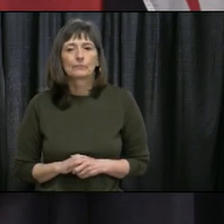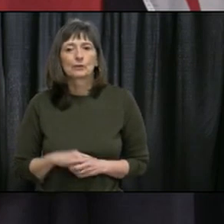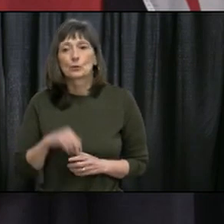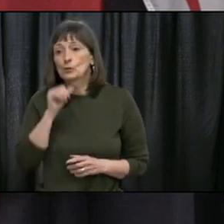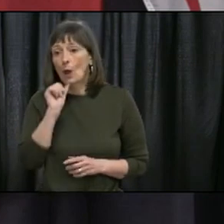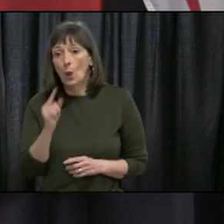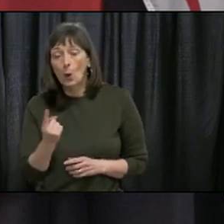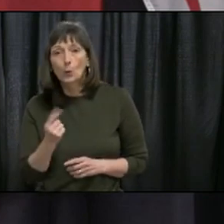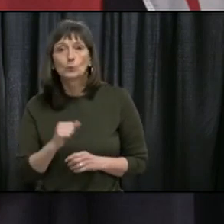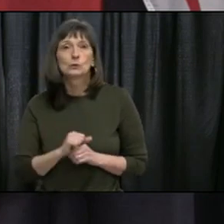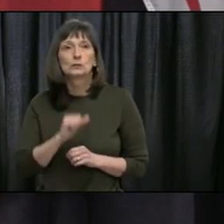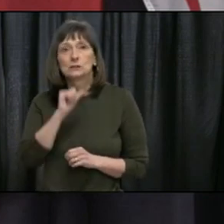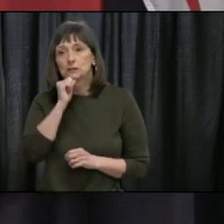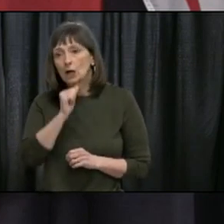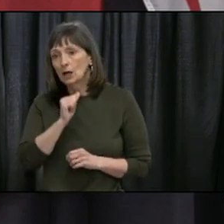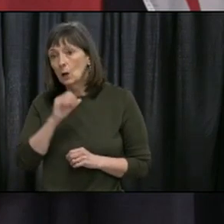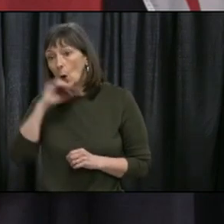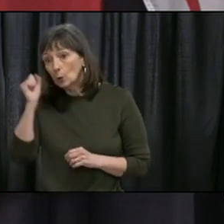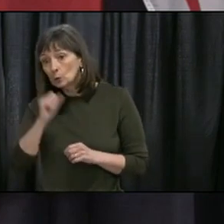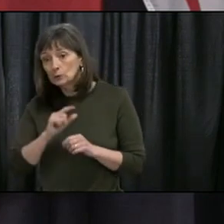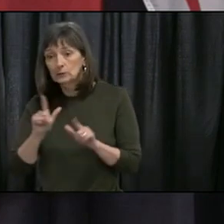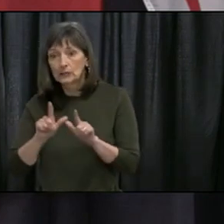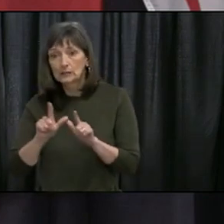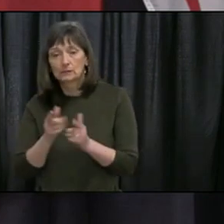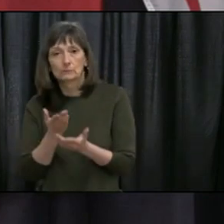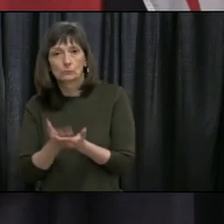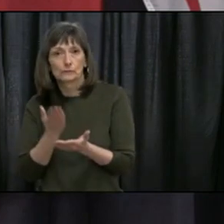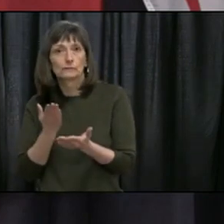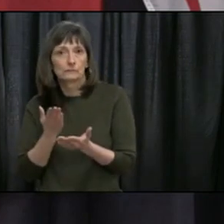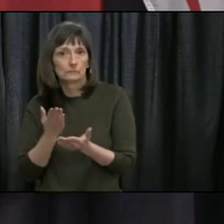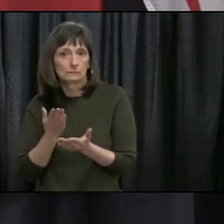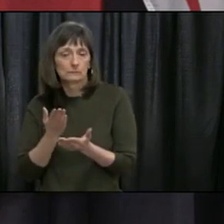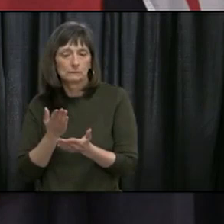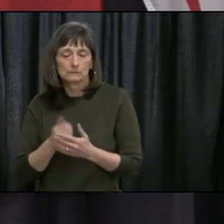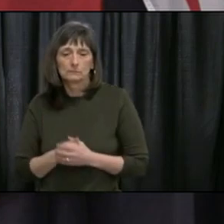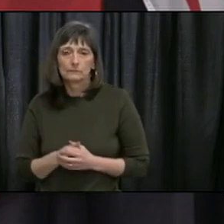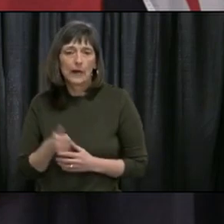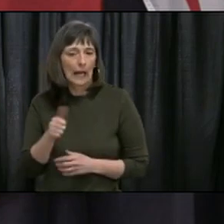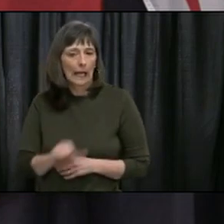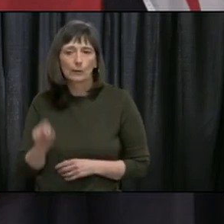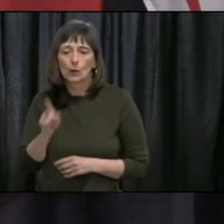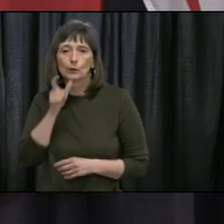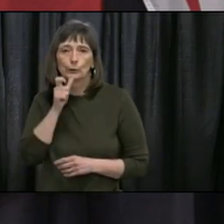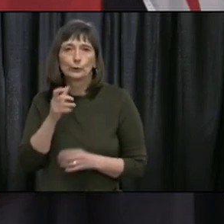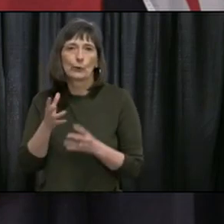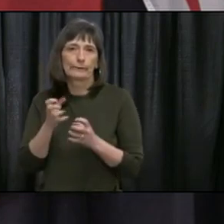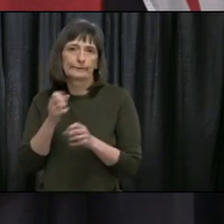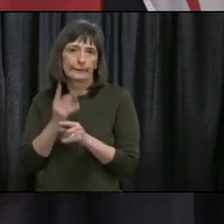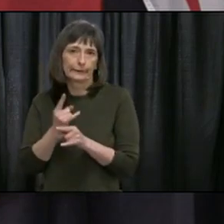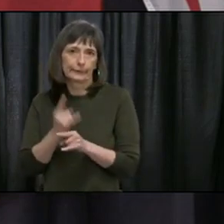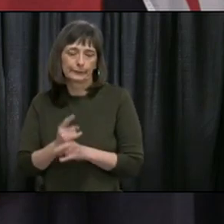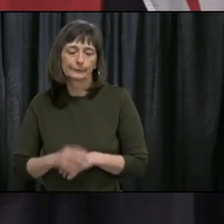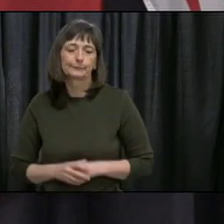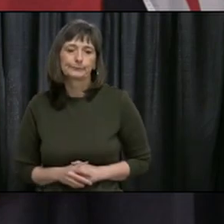in a situation where there would be a delivery of alcohol to underage individuals.